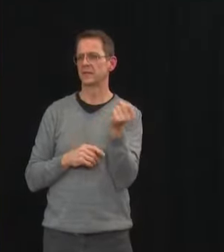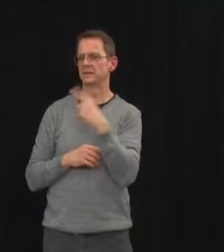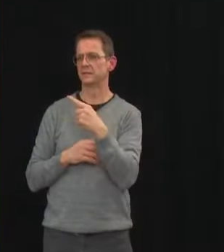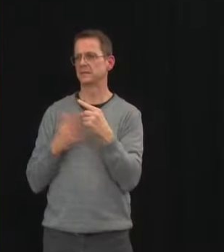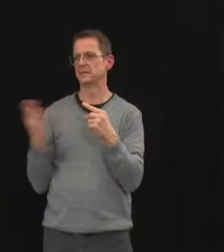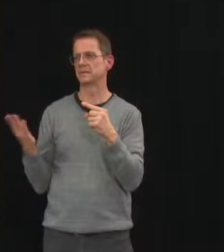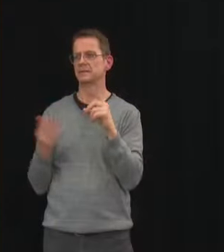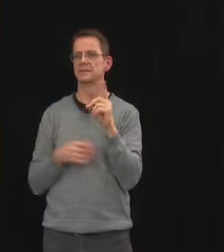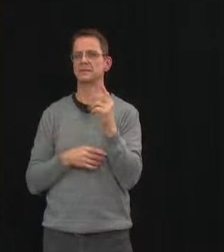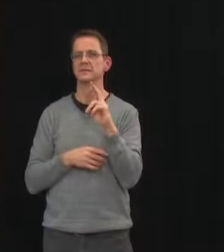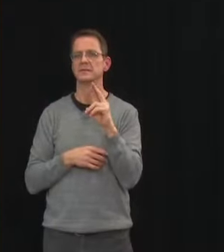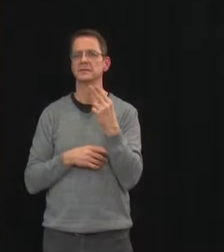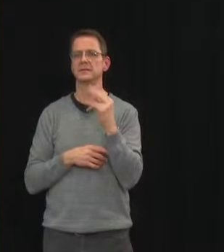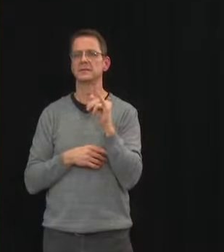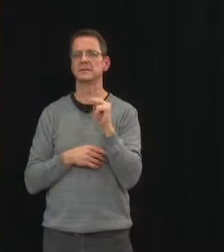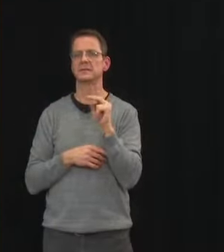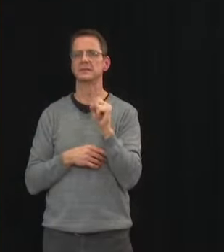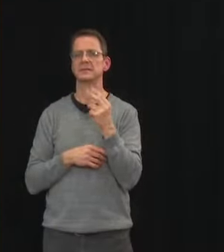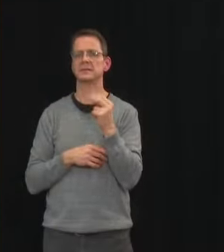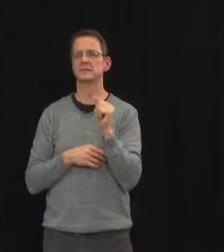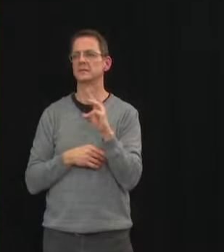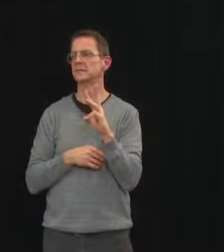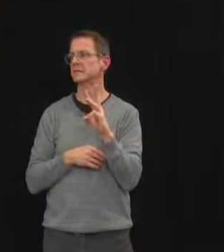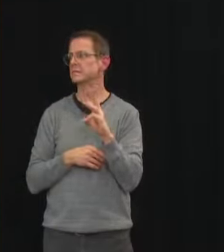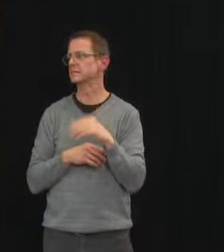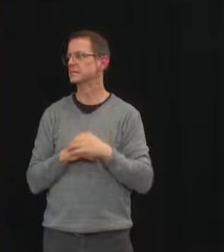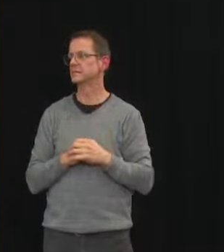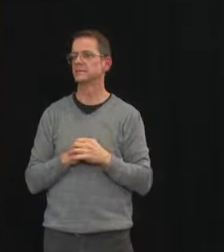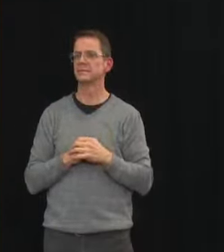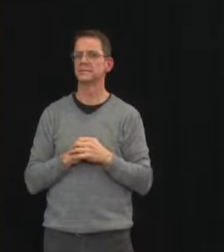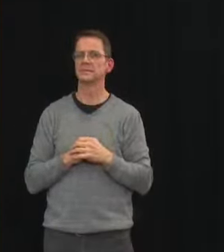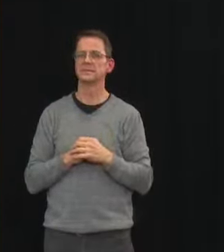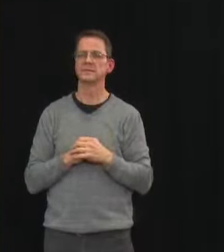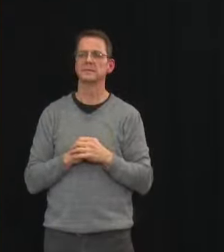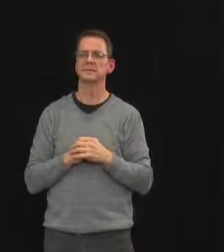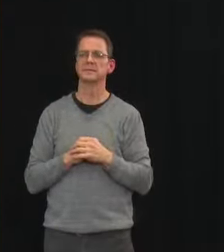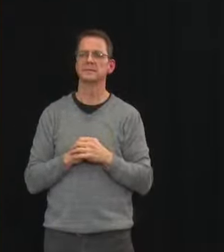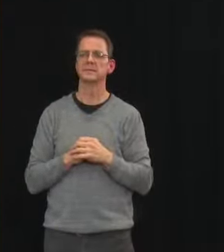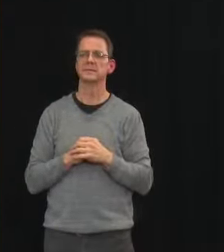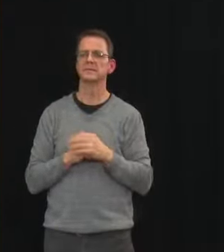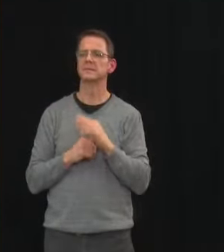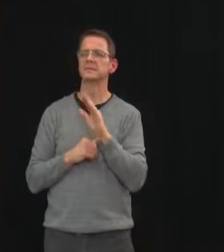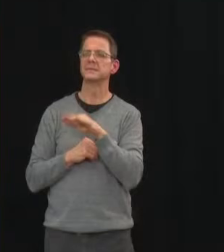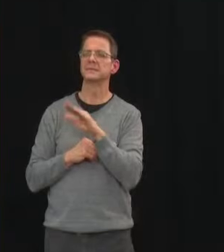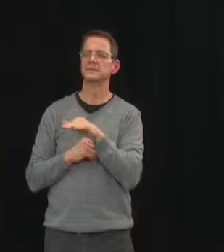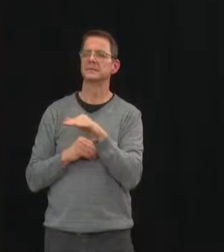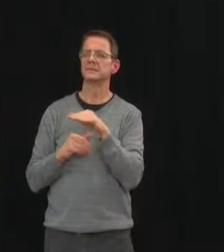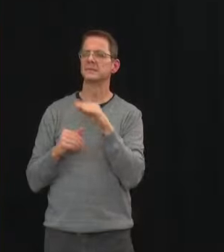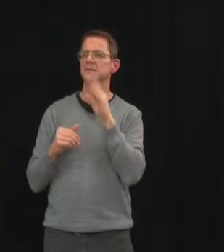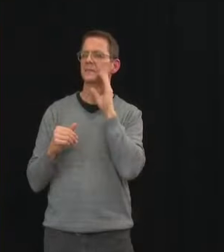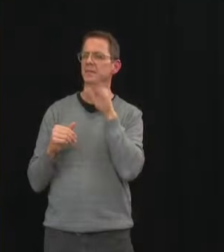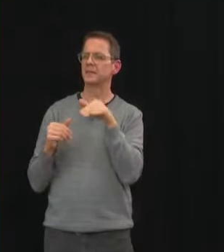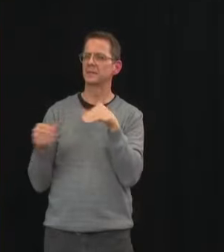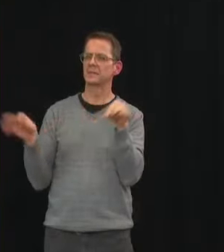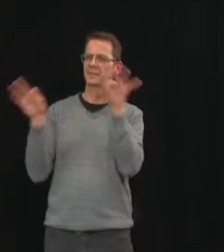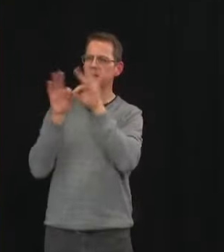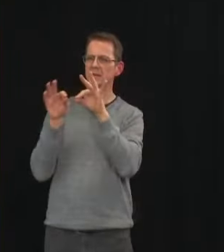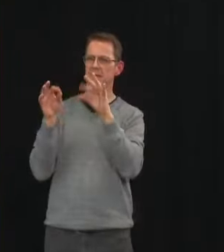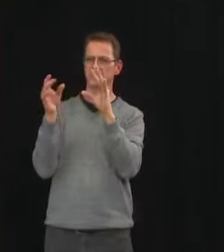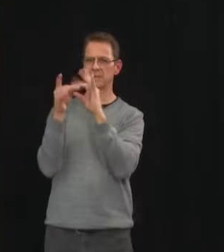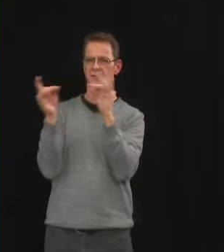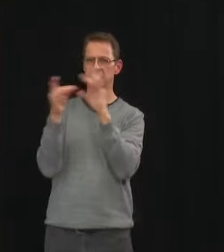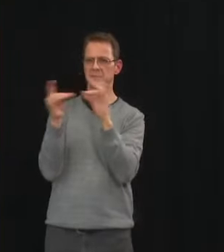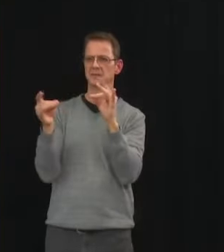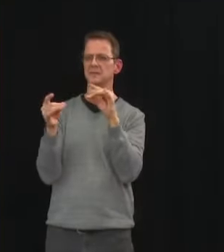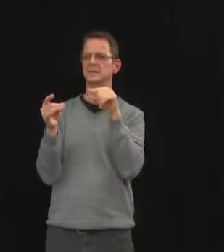albertans to really focus on hospitalizations and you know went from 600 and then the next step would be 450 and then